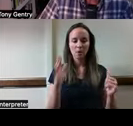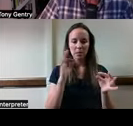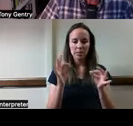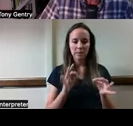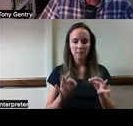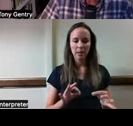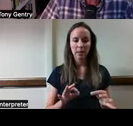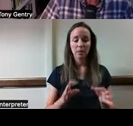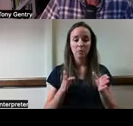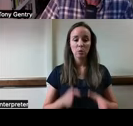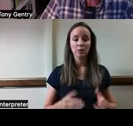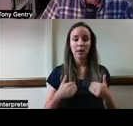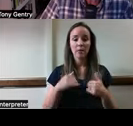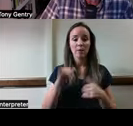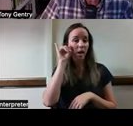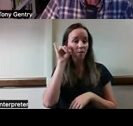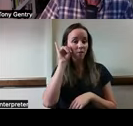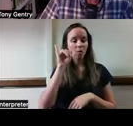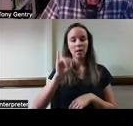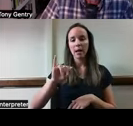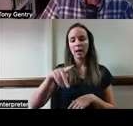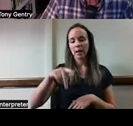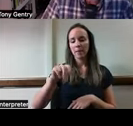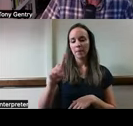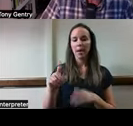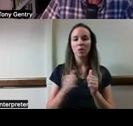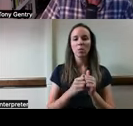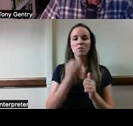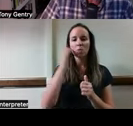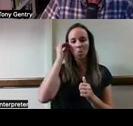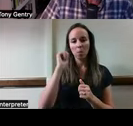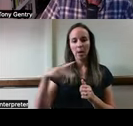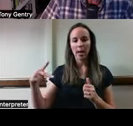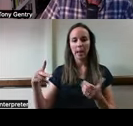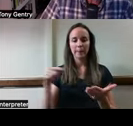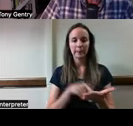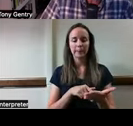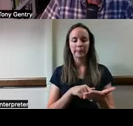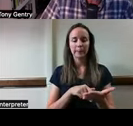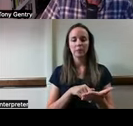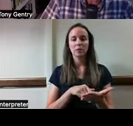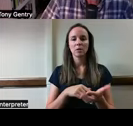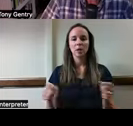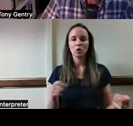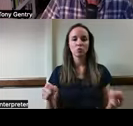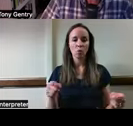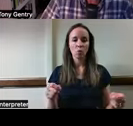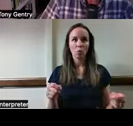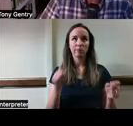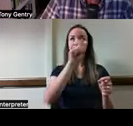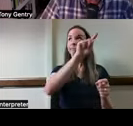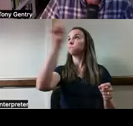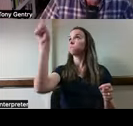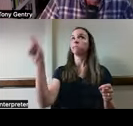This person has an iPhone or an iPad with a home app on it that allows them to control their smart home devices